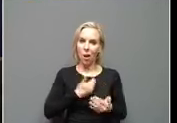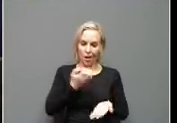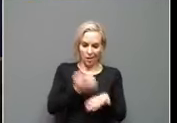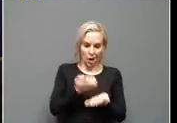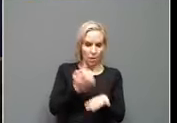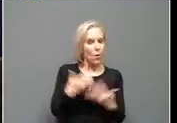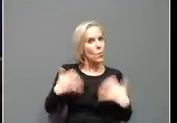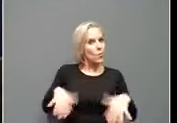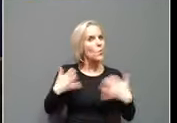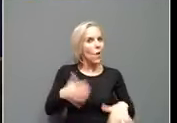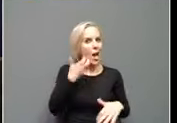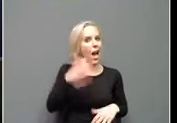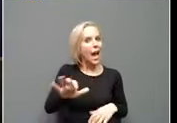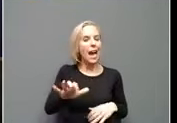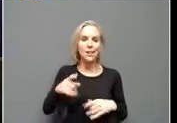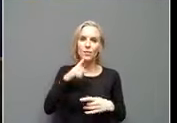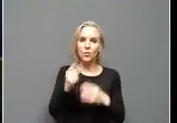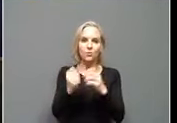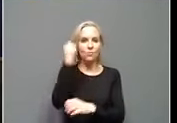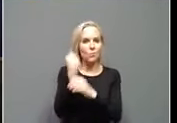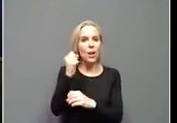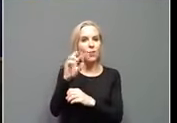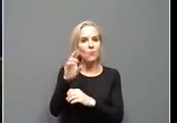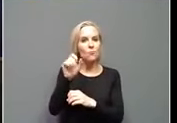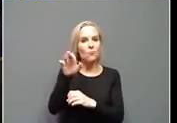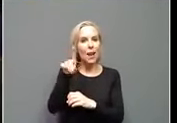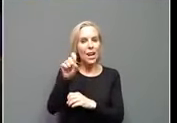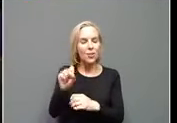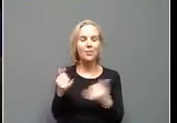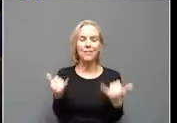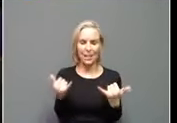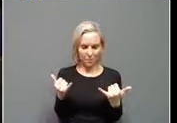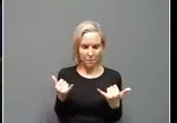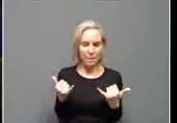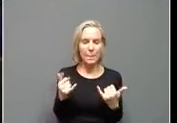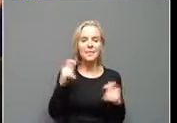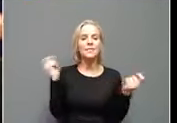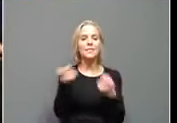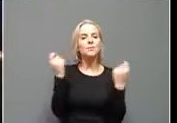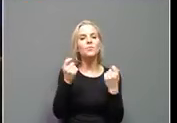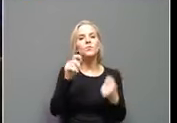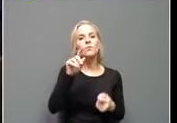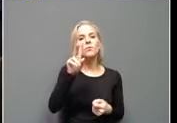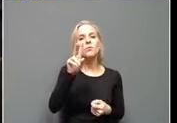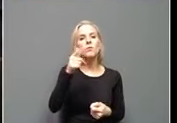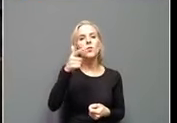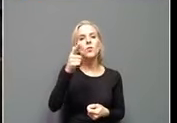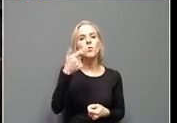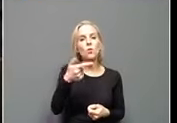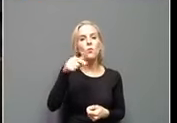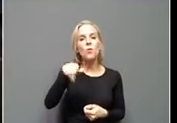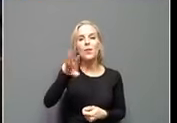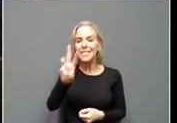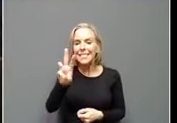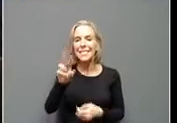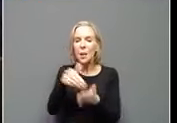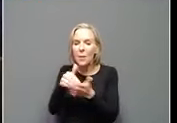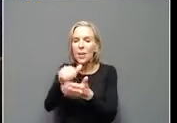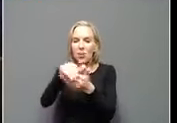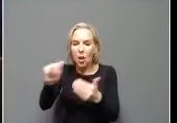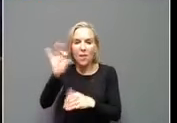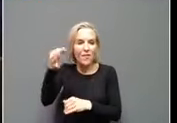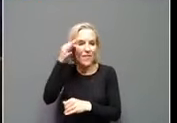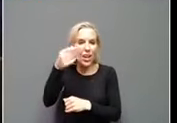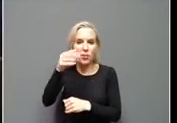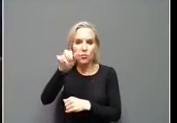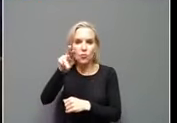up, it's starting to break records. Next, we're celebrating a $21.6 million federal grant to help Kentuckians who